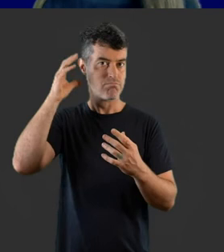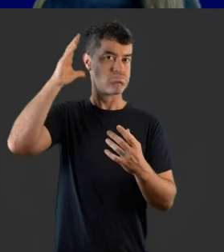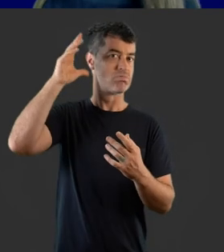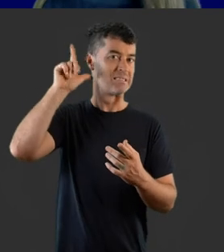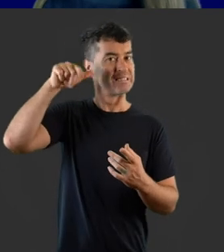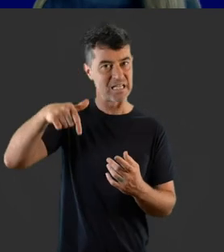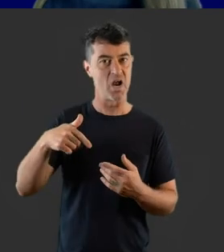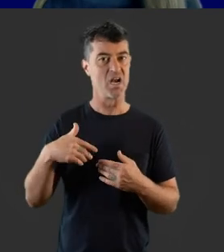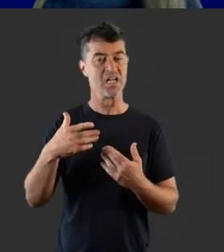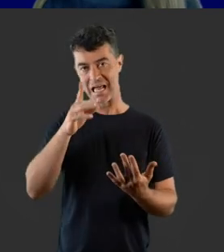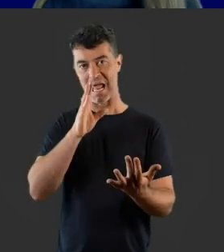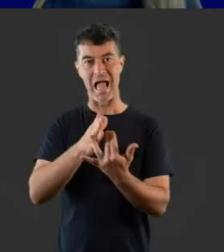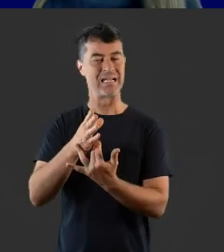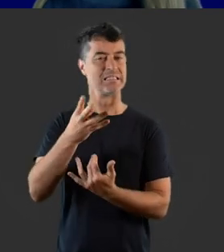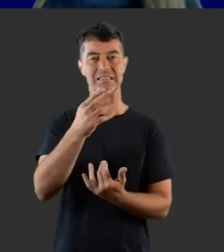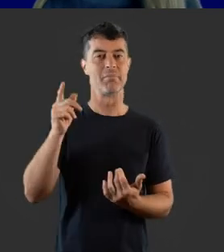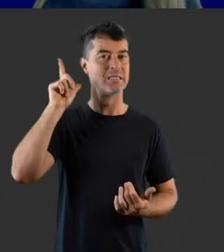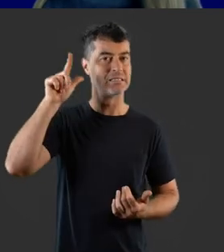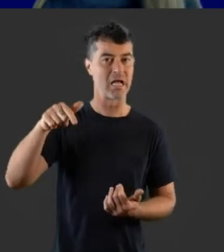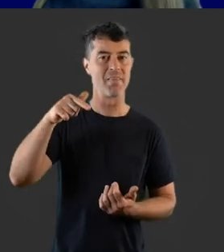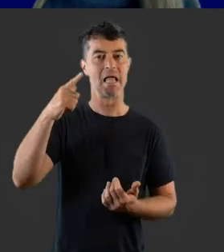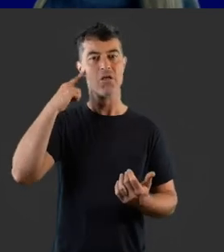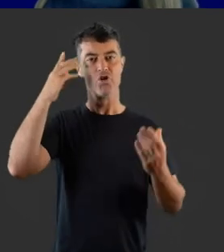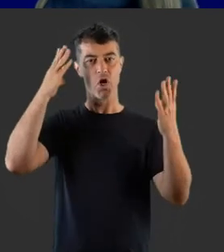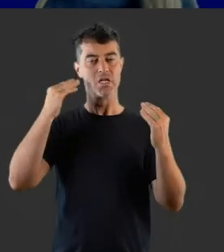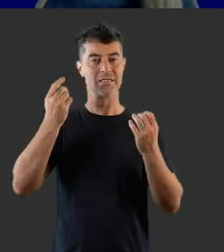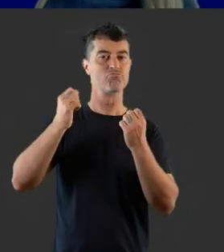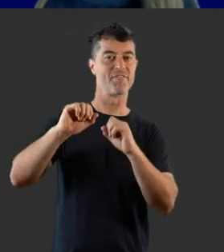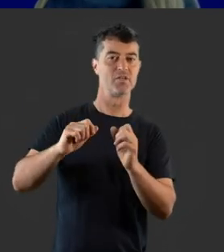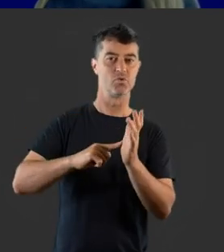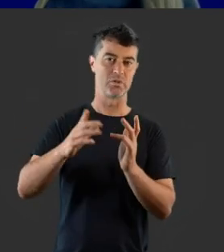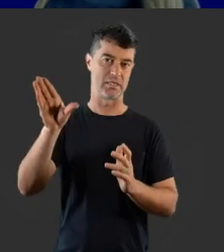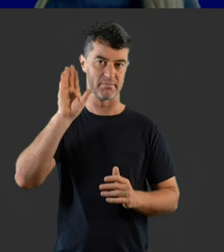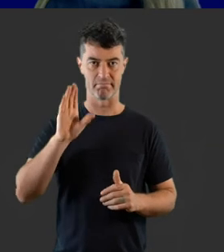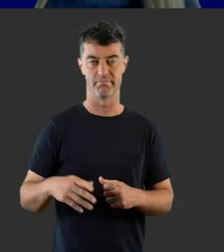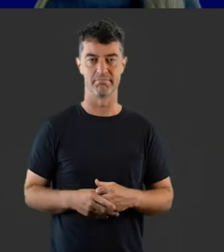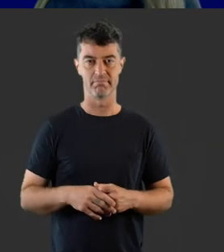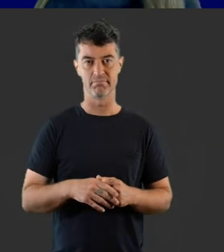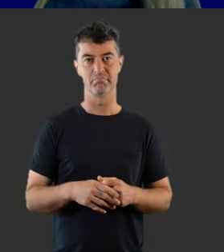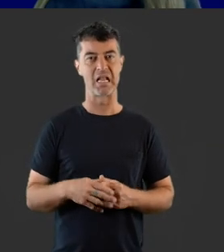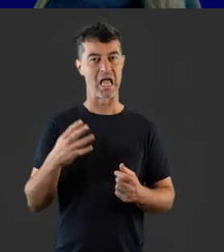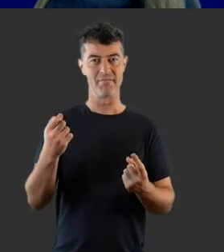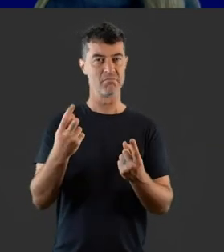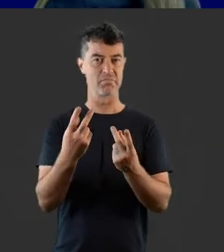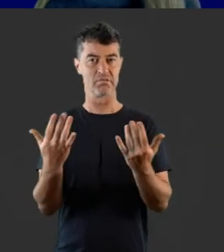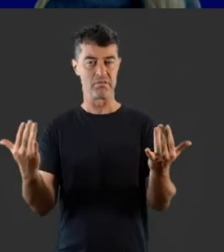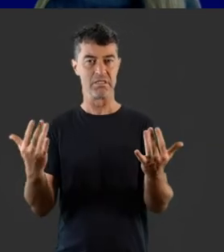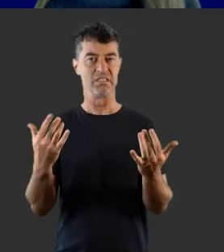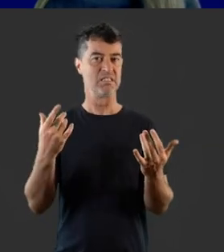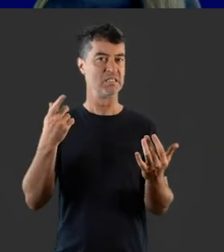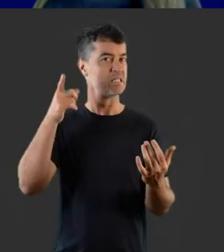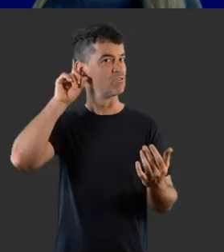device to amplify sounds to give the person with the hearing loss access to some of the sounds their hearing loss prevents them from hearing.